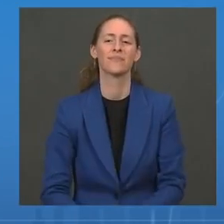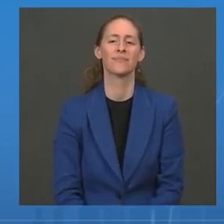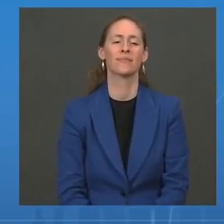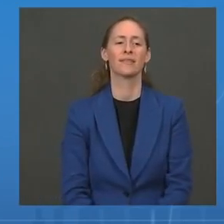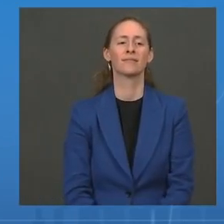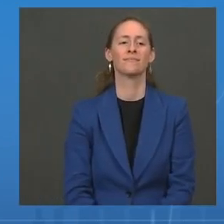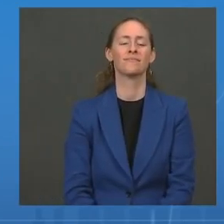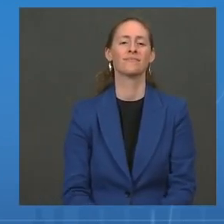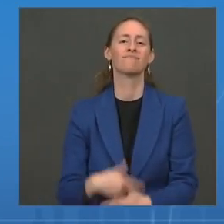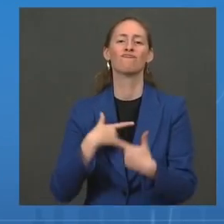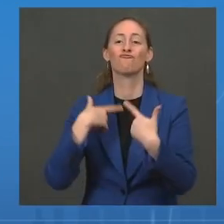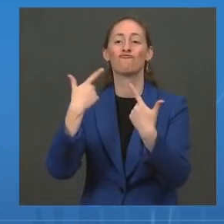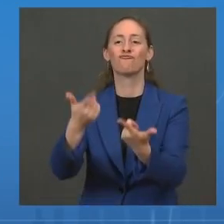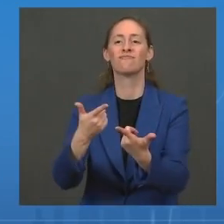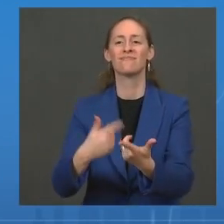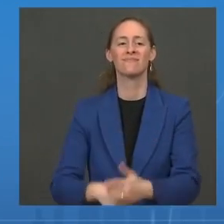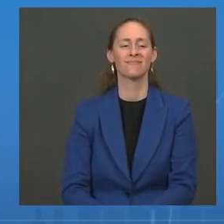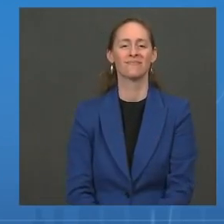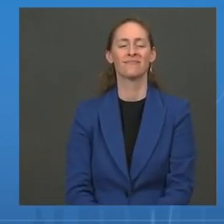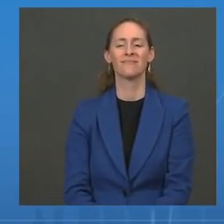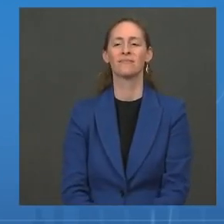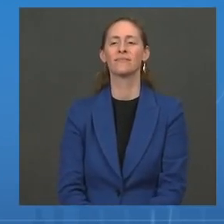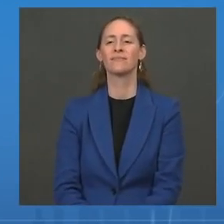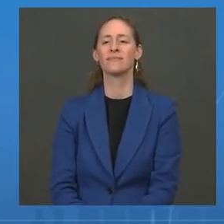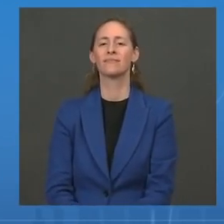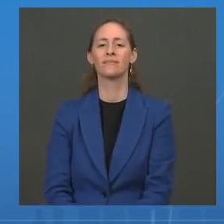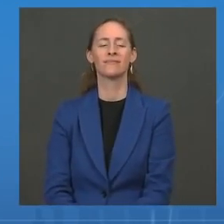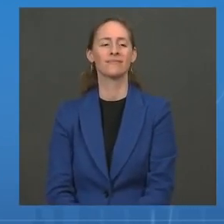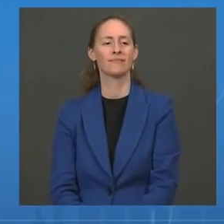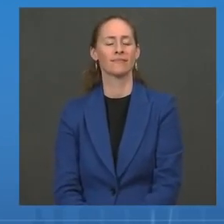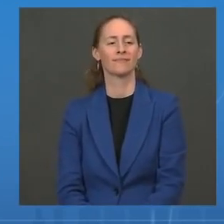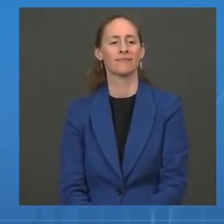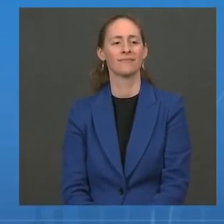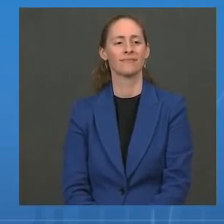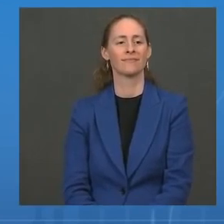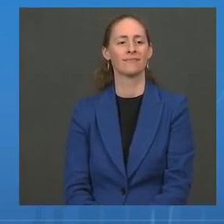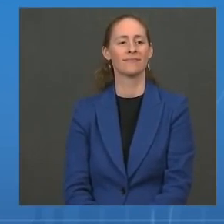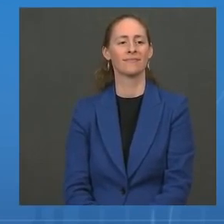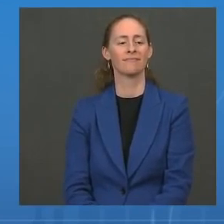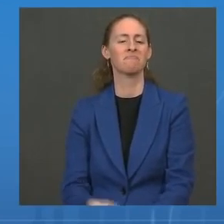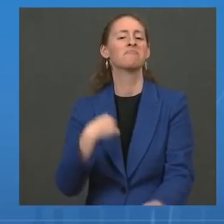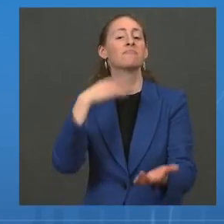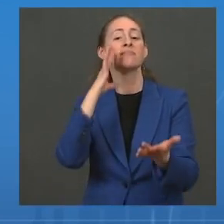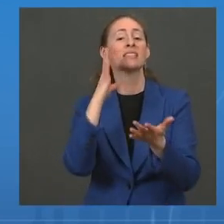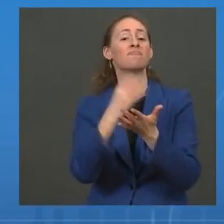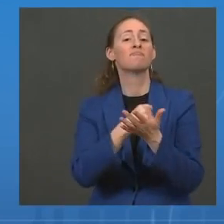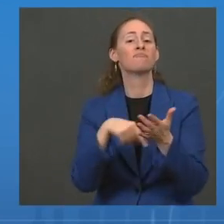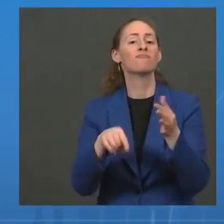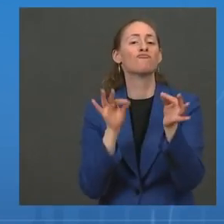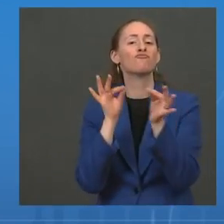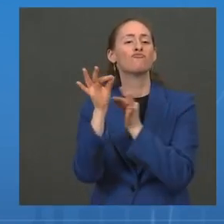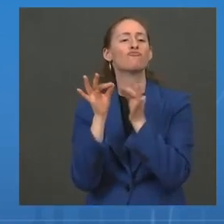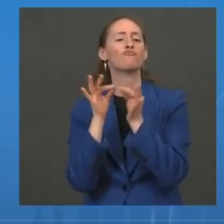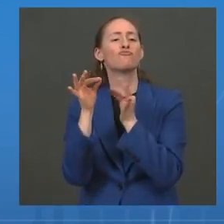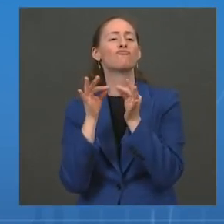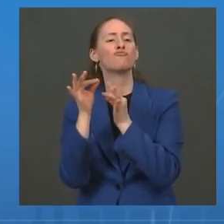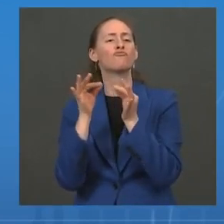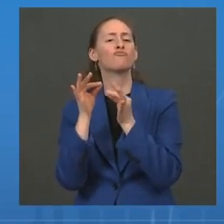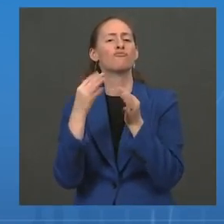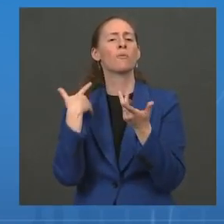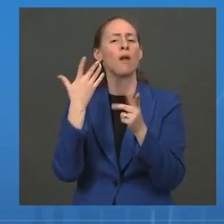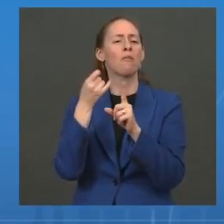Dr. Thank you very much, Dr. Walensky. What I'd like to do for the next couple of minutes in the context of a recent announcement